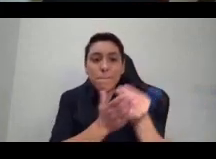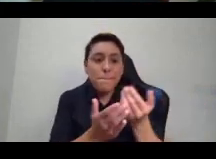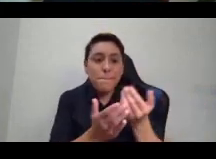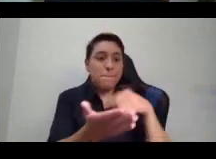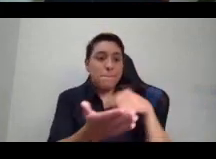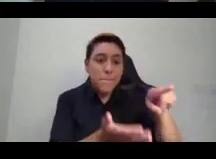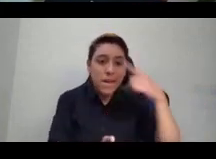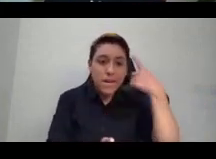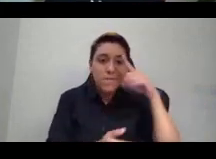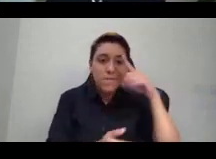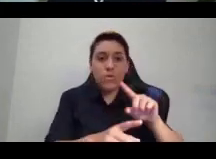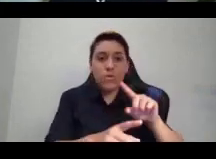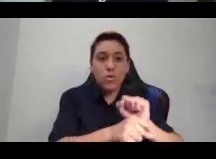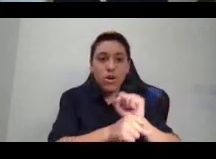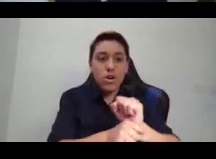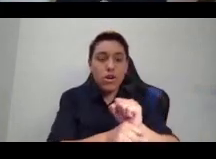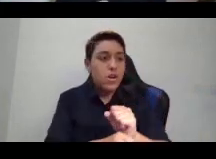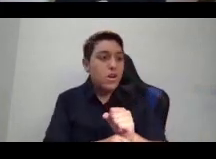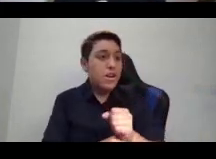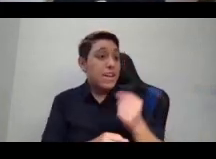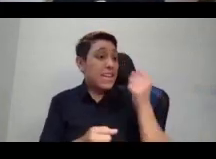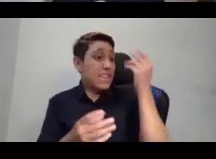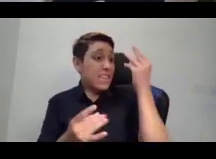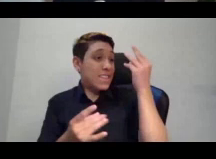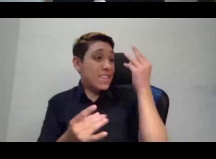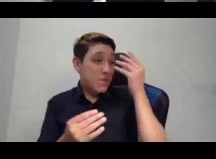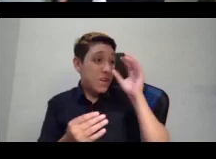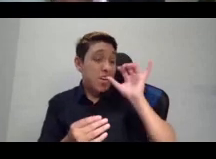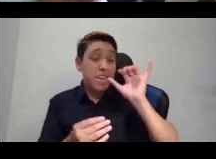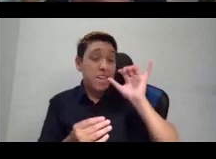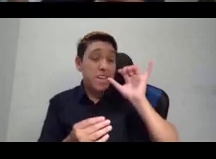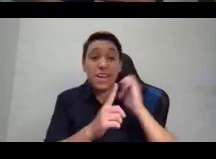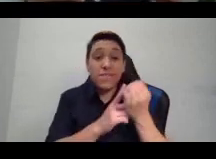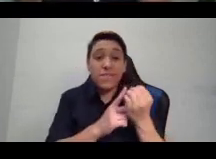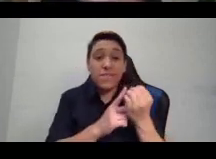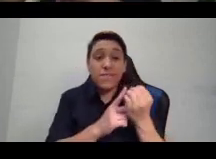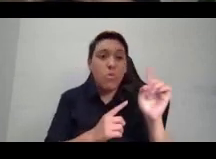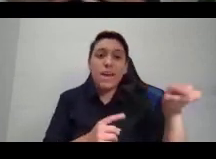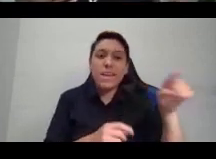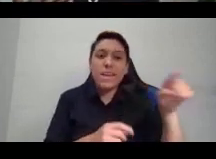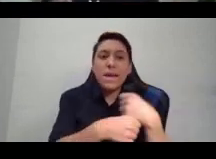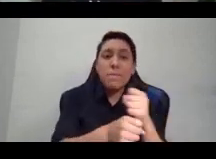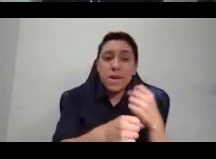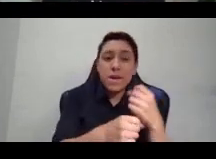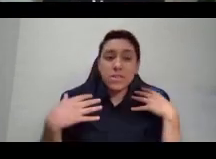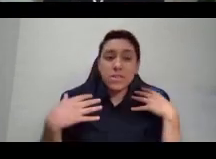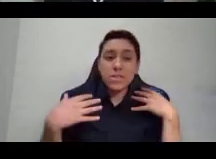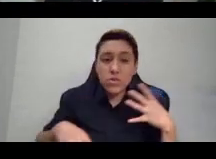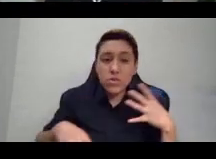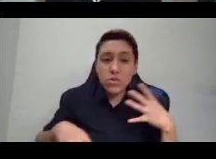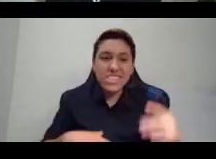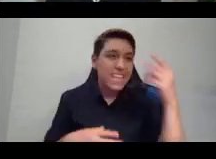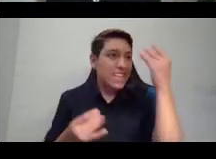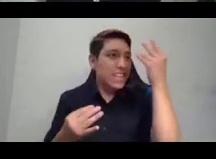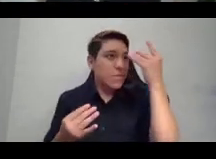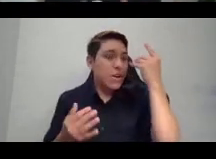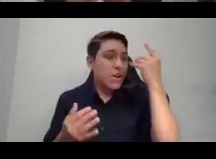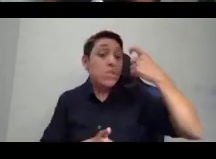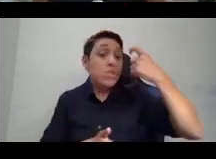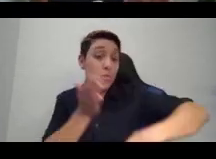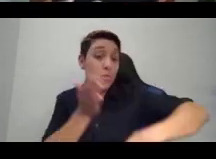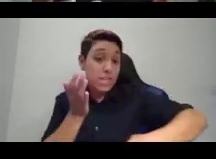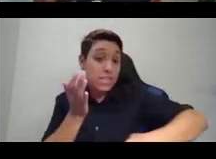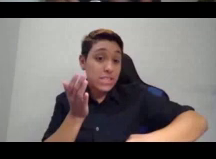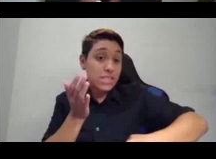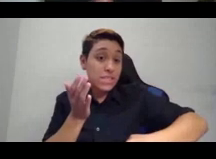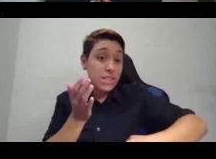they make that clothing, of the prices that it gets sold for and therefore of how much they make of